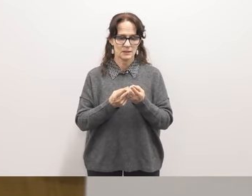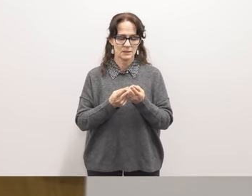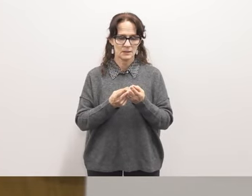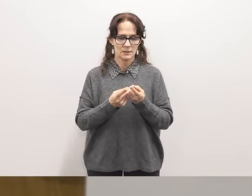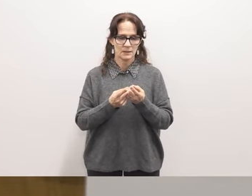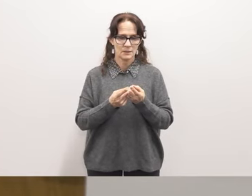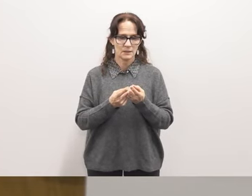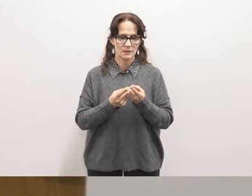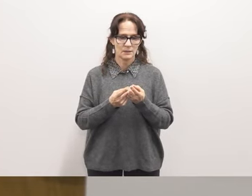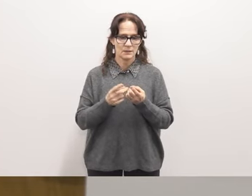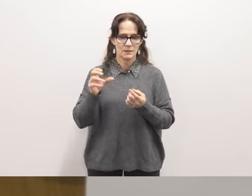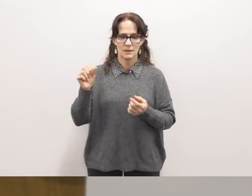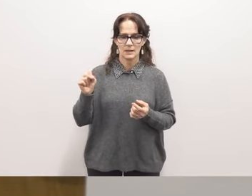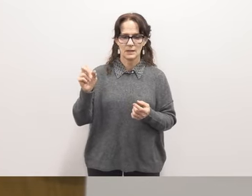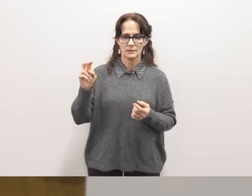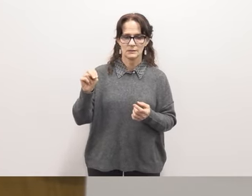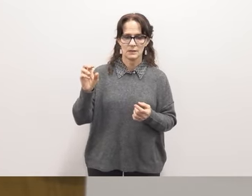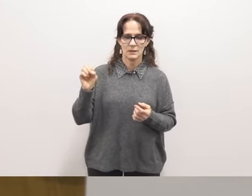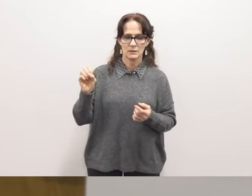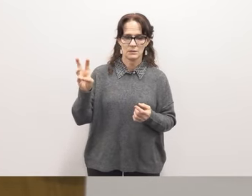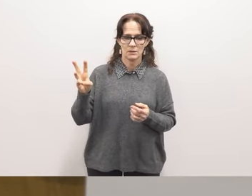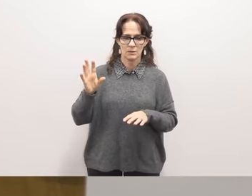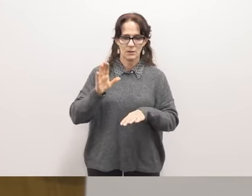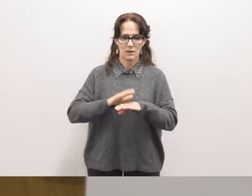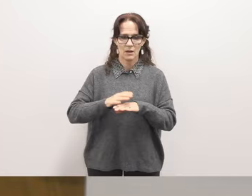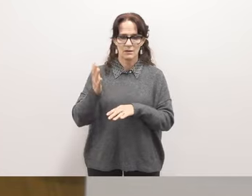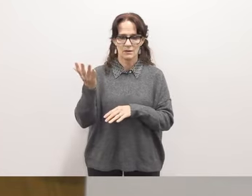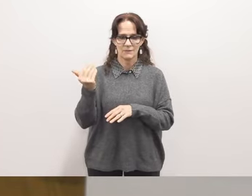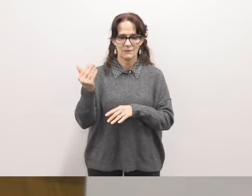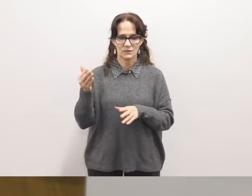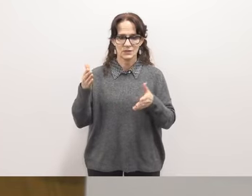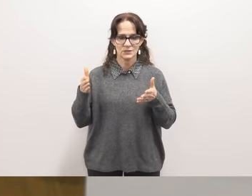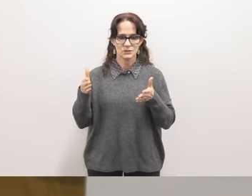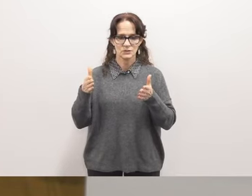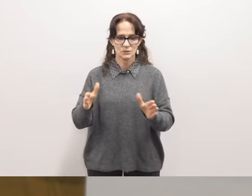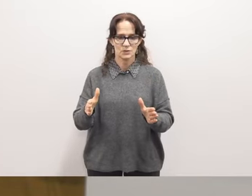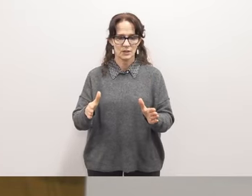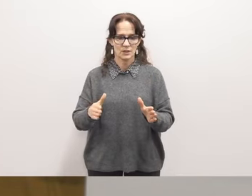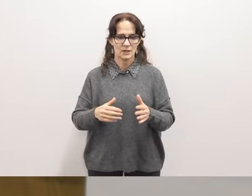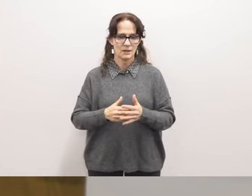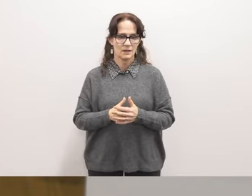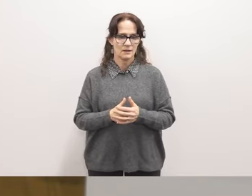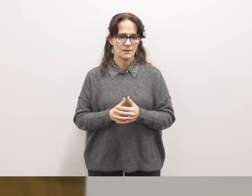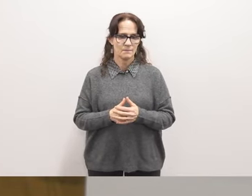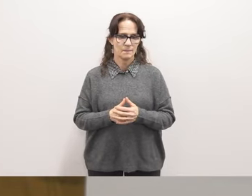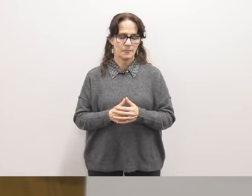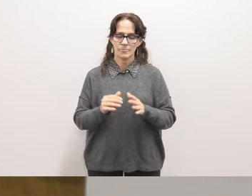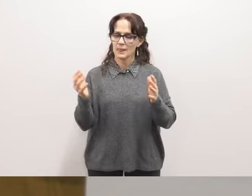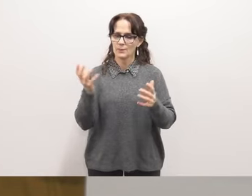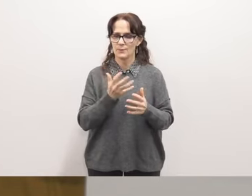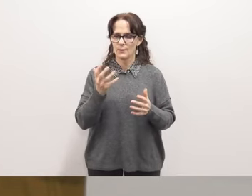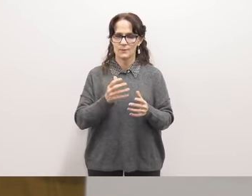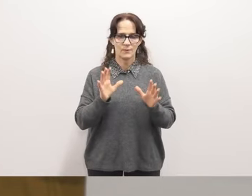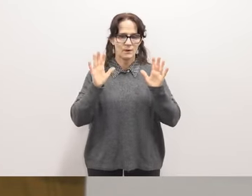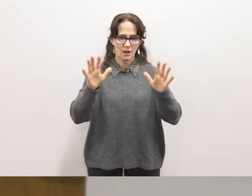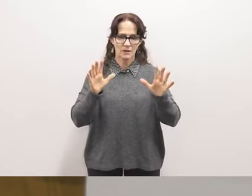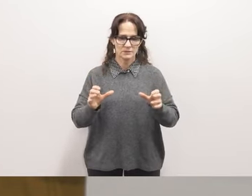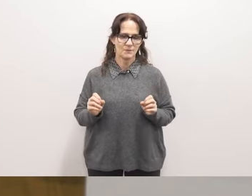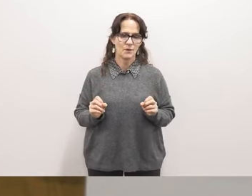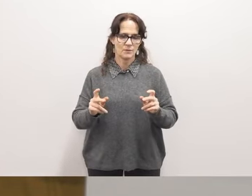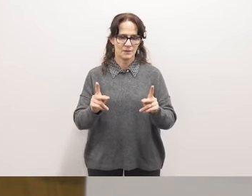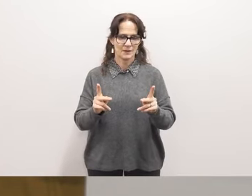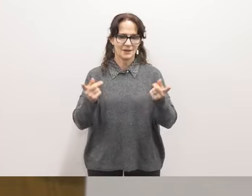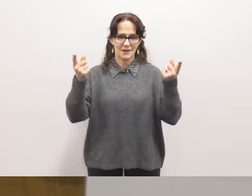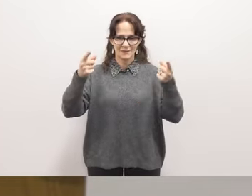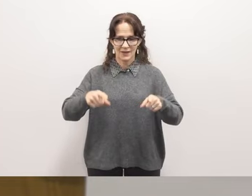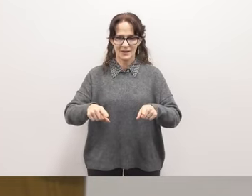is uh snow on 15th street it was uh an awesome opportunity awesome